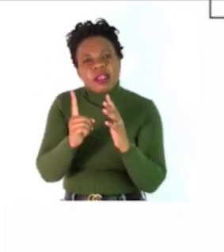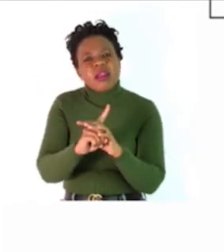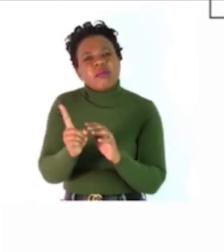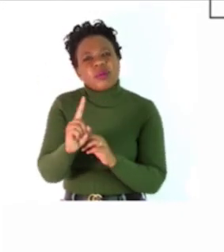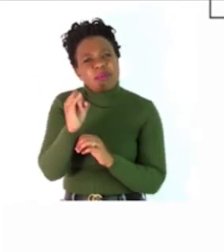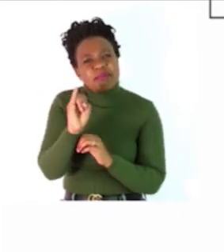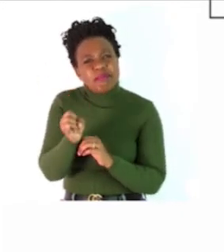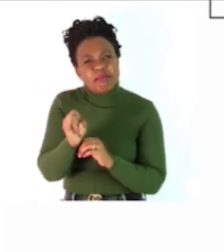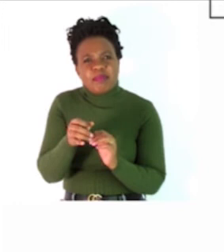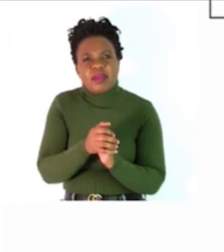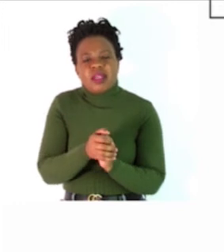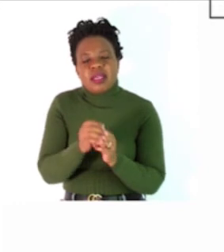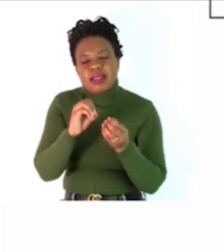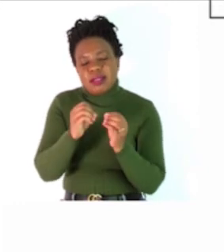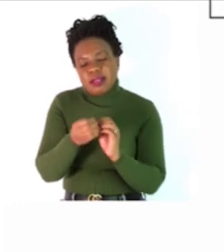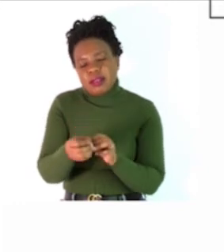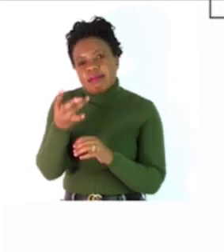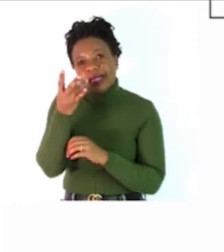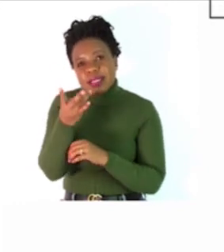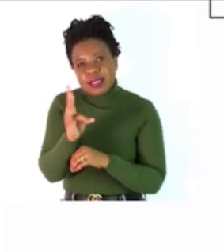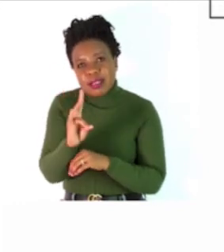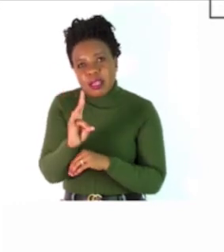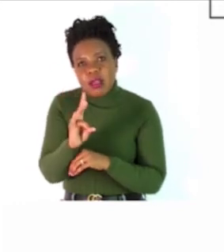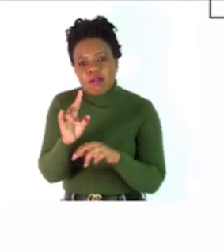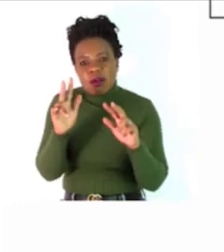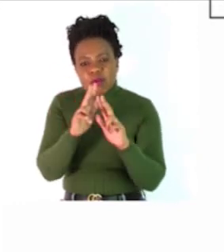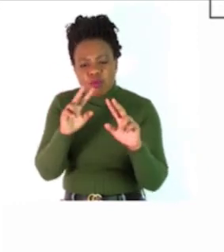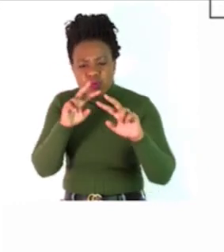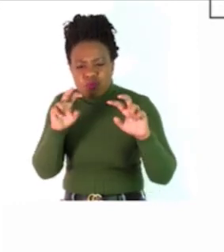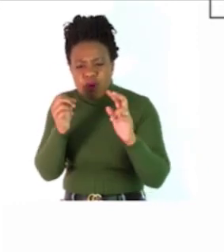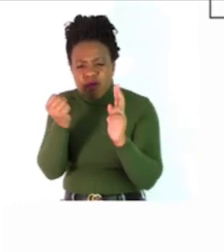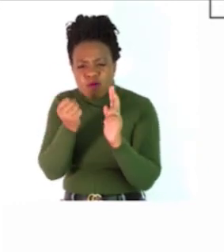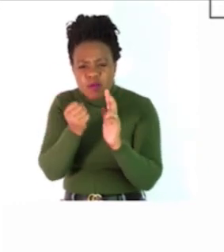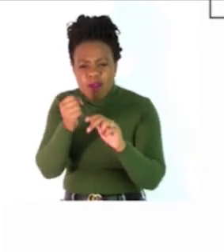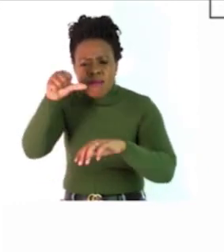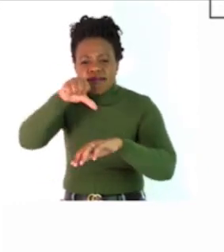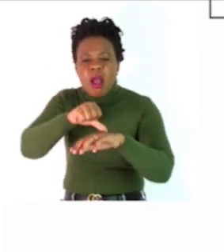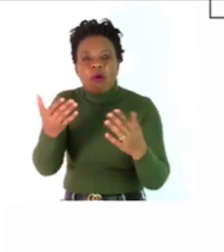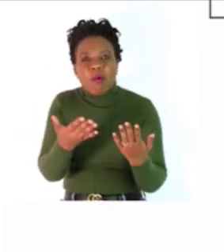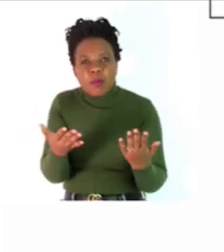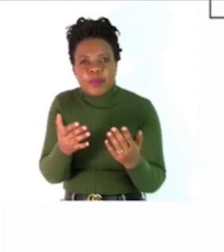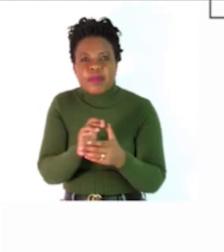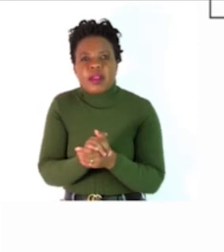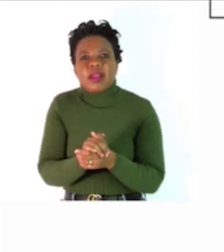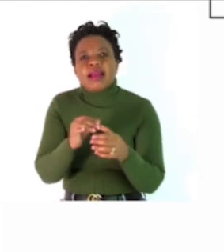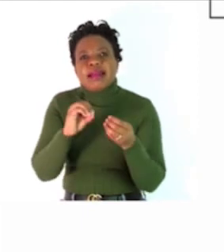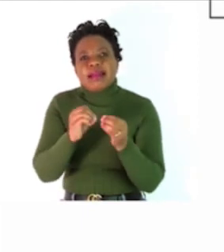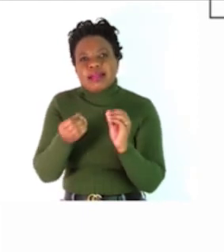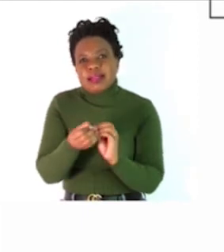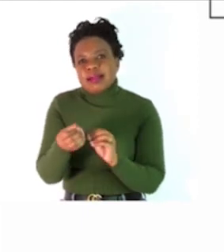the thieves? Who uses neppies? What was the thieves' punishment?